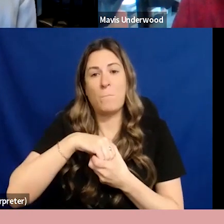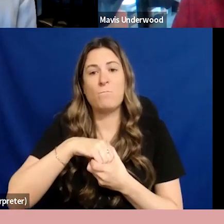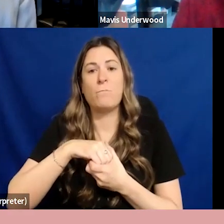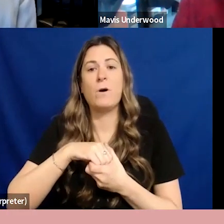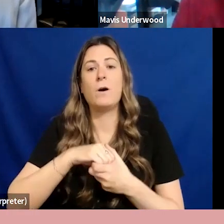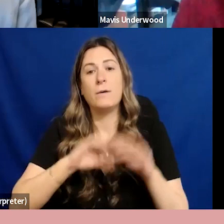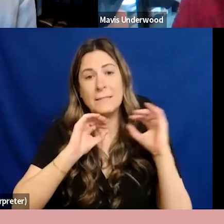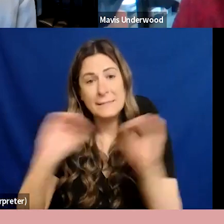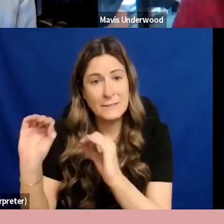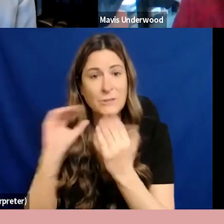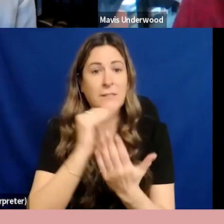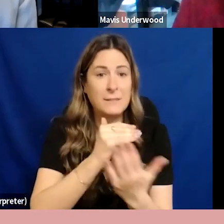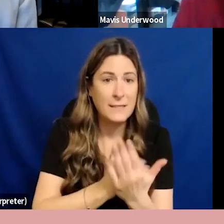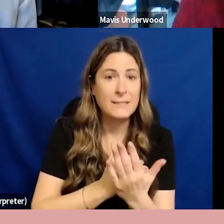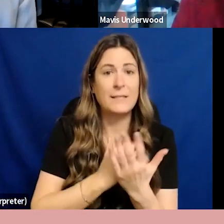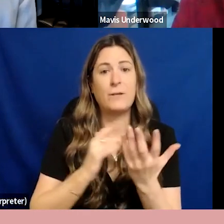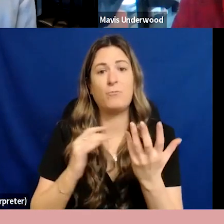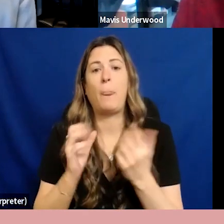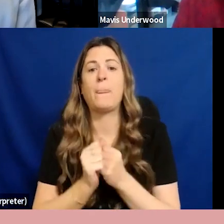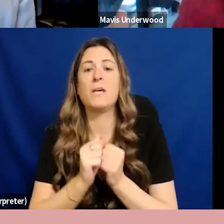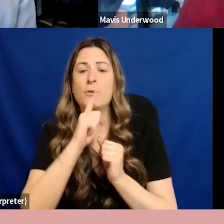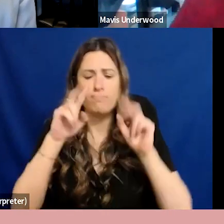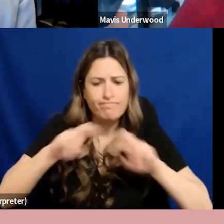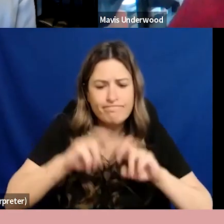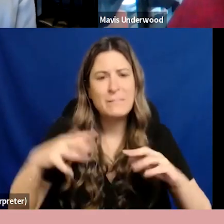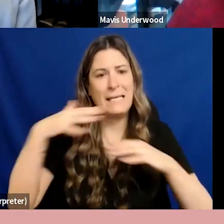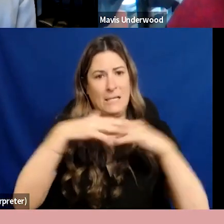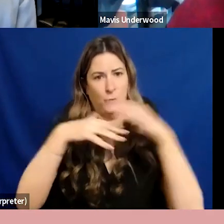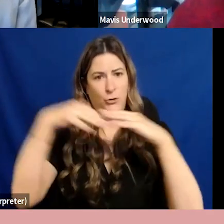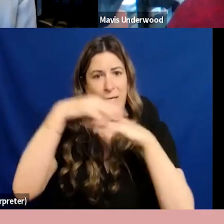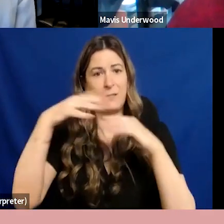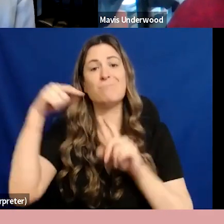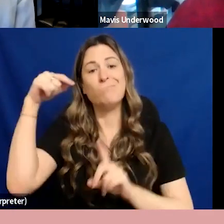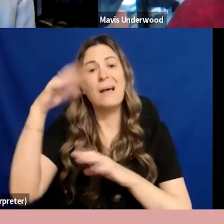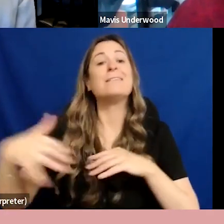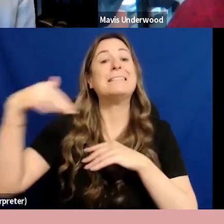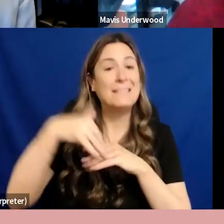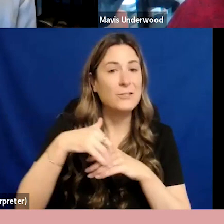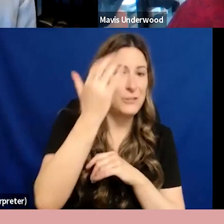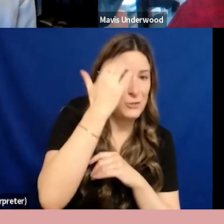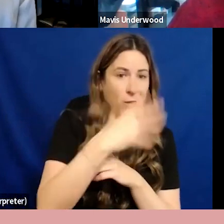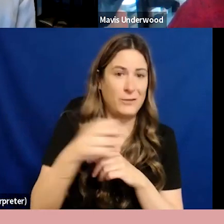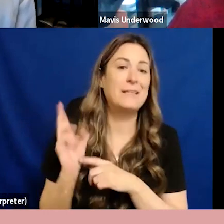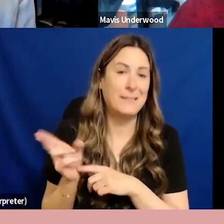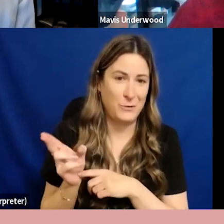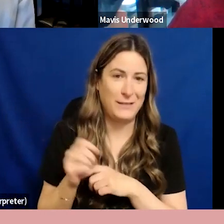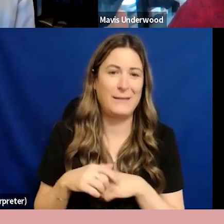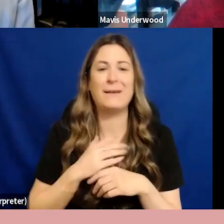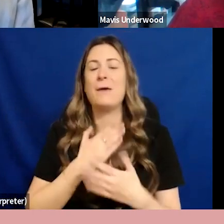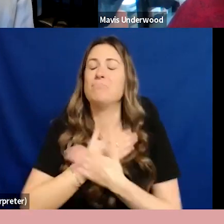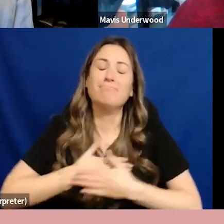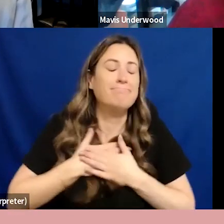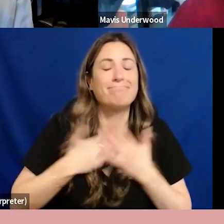teachings to influence and refine intersections of Indigenous knowledge and history. It is my deep pleasure to welcome Mavis Underwood.